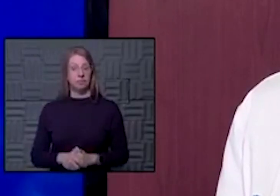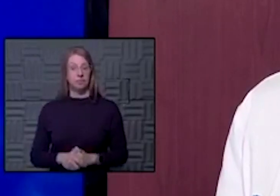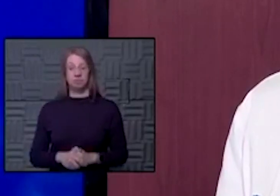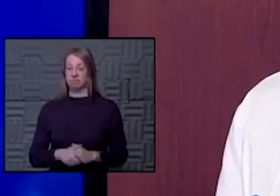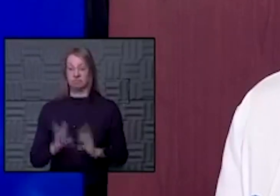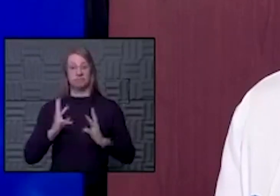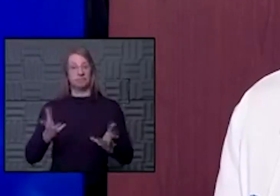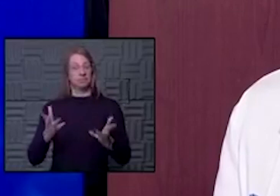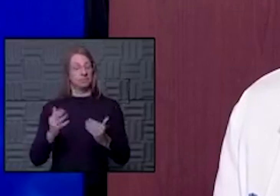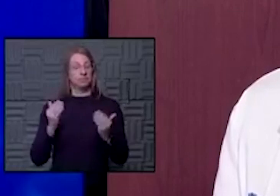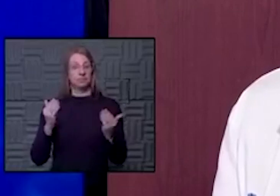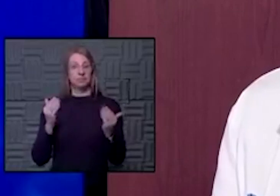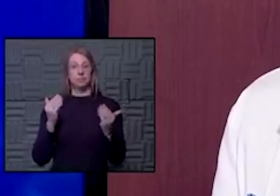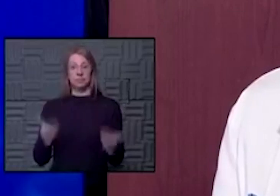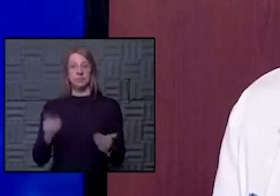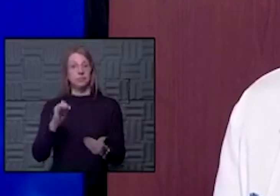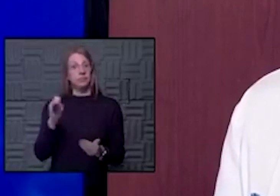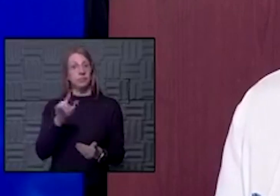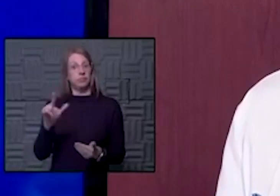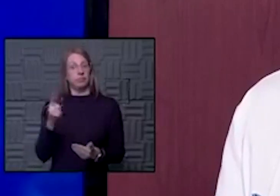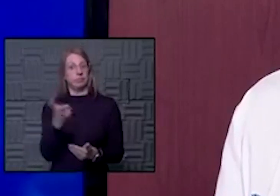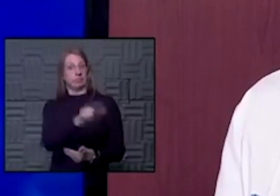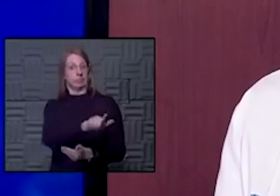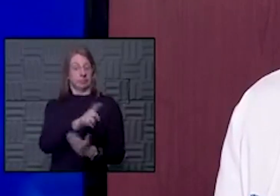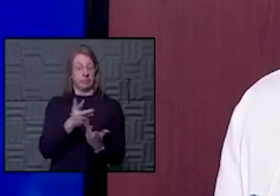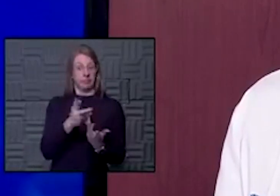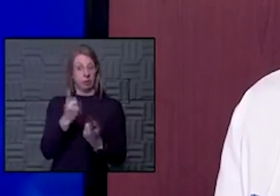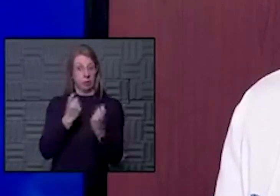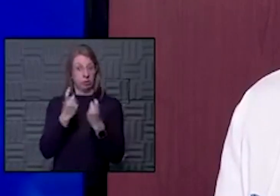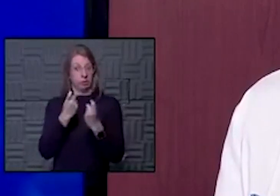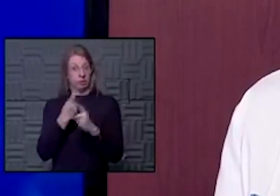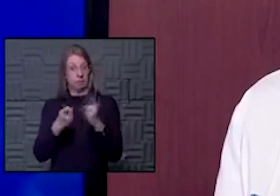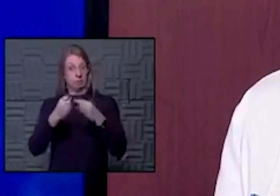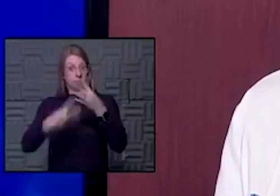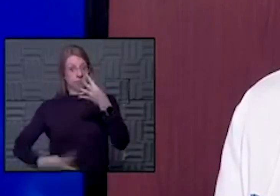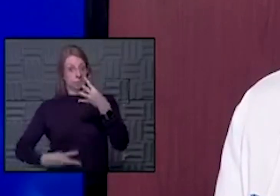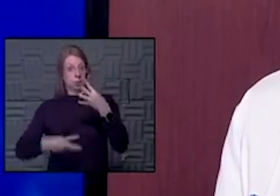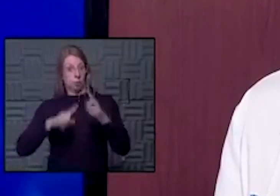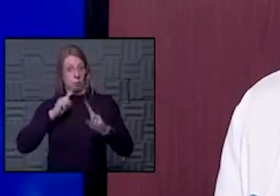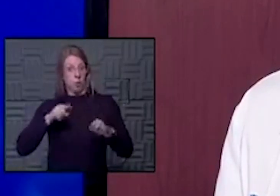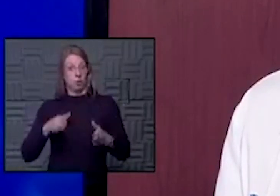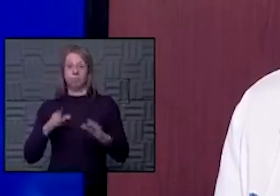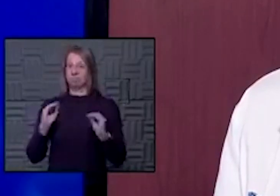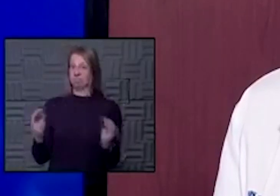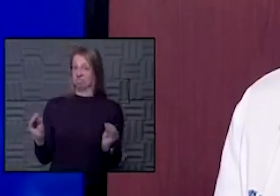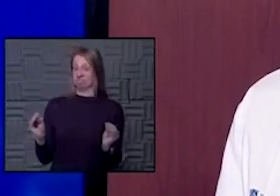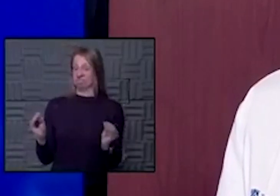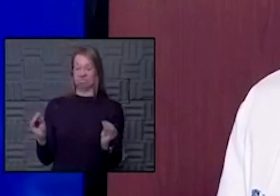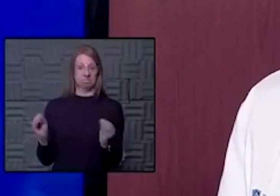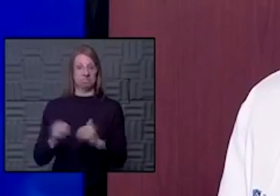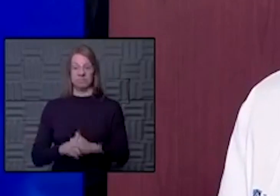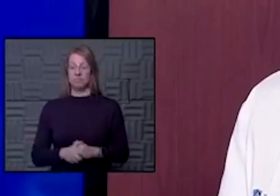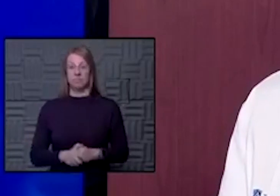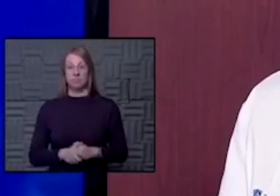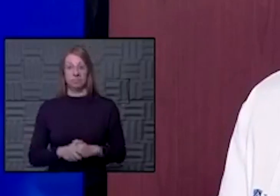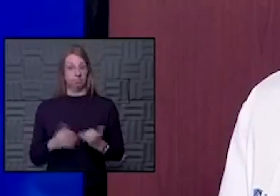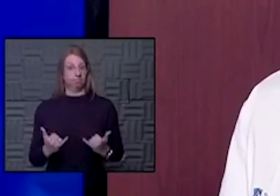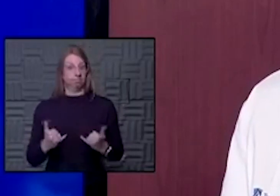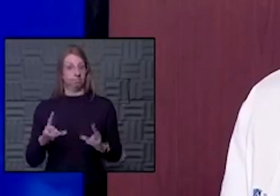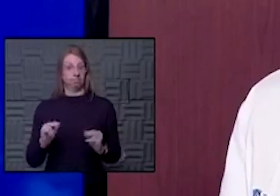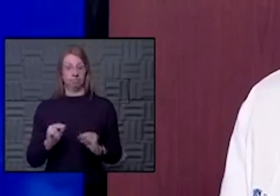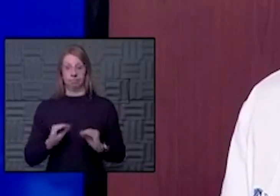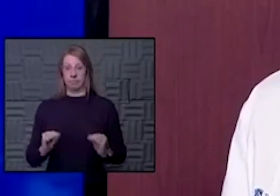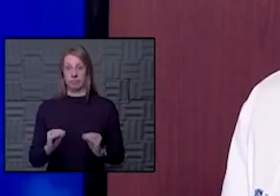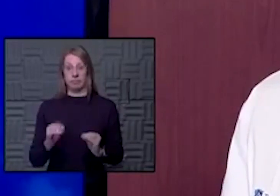We're good. Okay. Jill, that's up to you then. Do you have questions from reporters? I do not have any questions from reporters at this time.